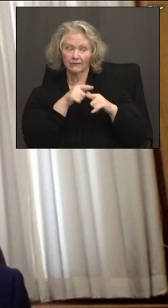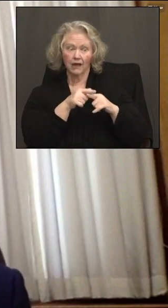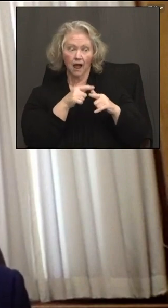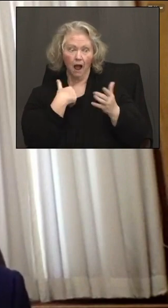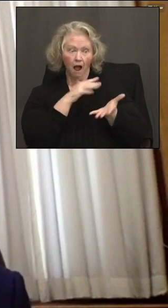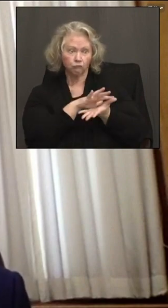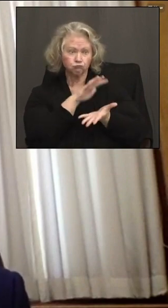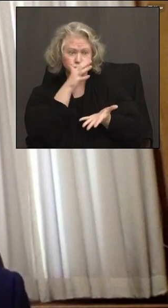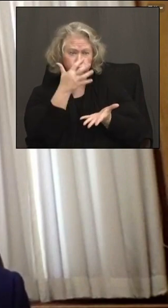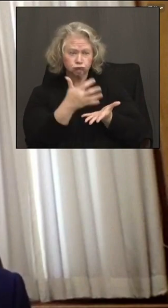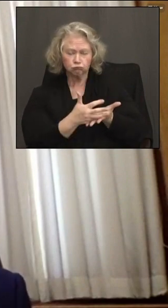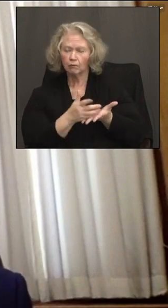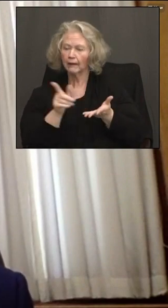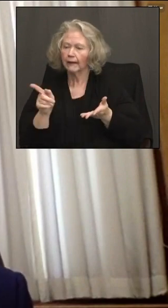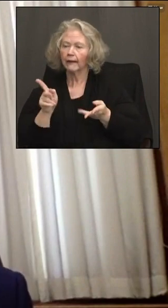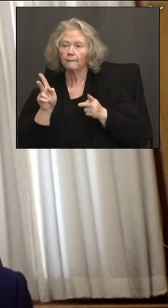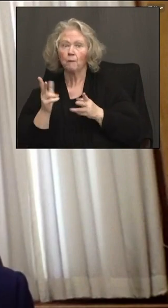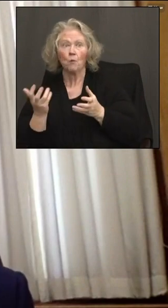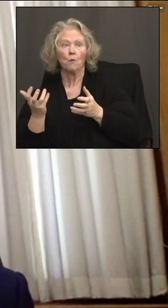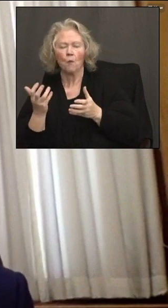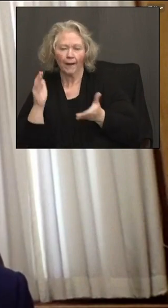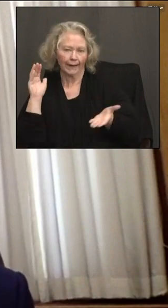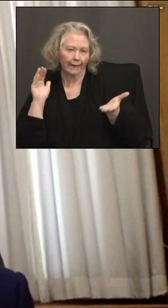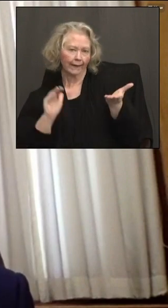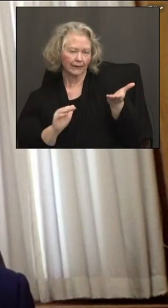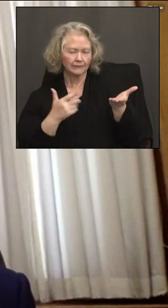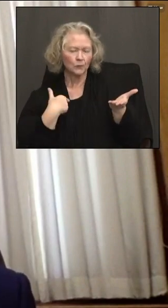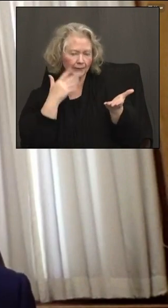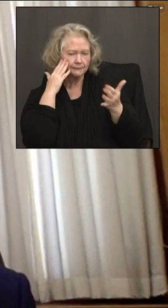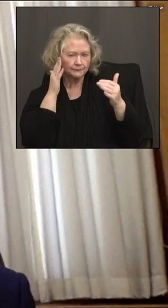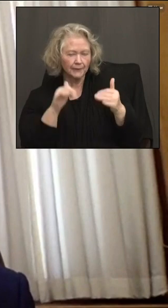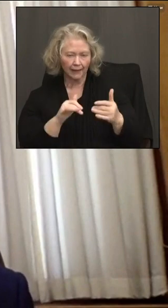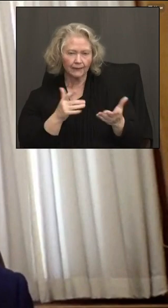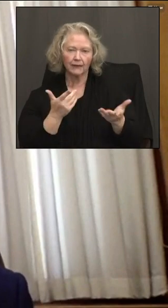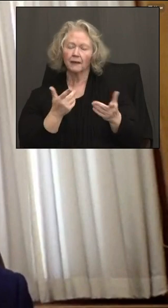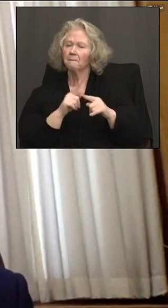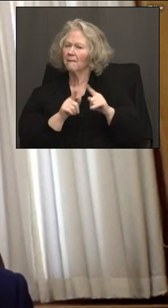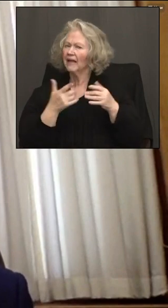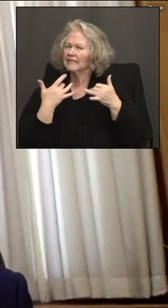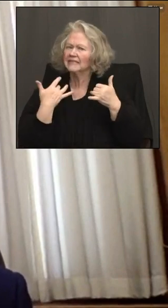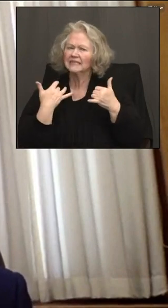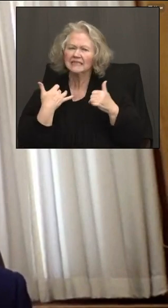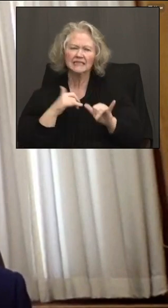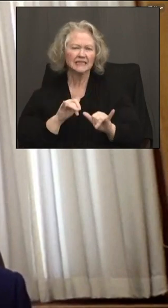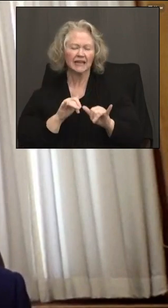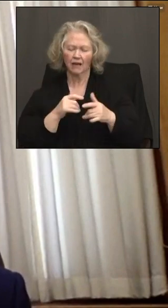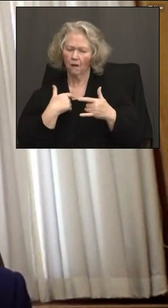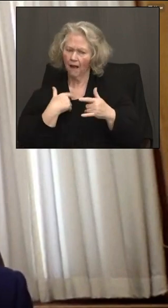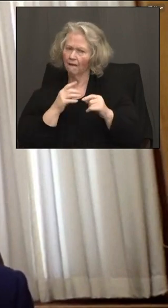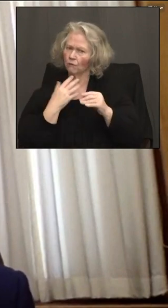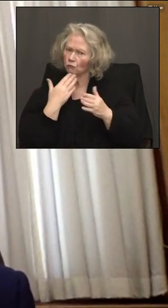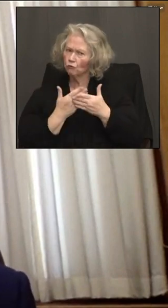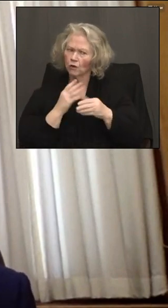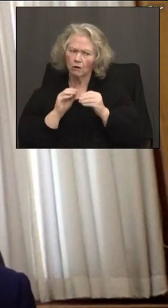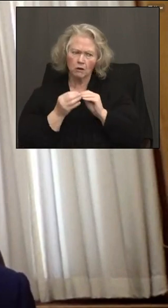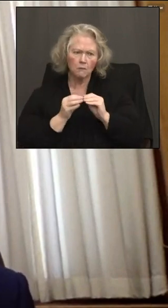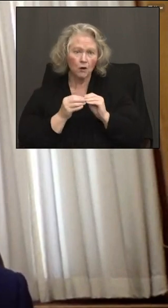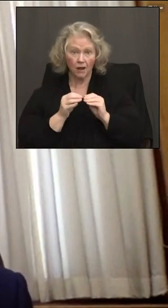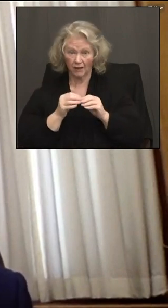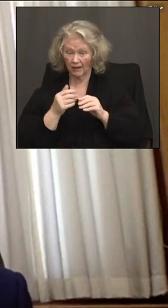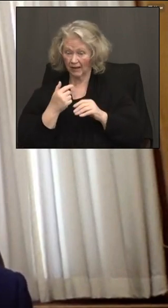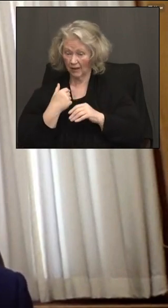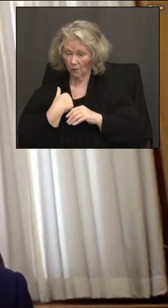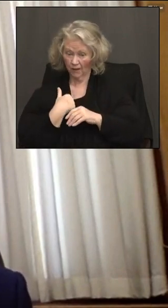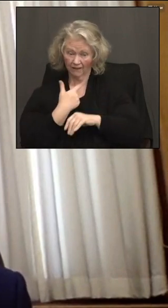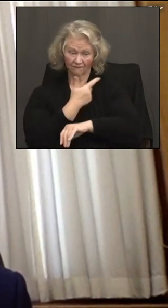demand. And here we are. That said, we still have great momentum in our vaccine program. We vaccinated over 40